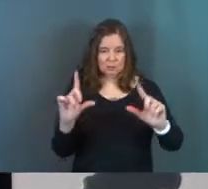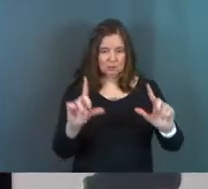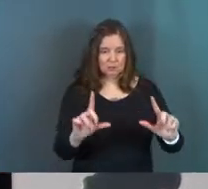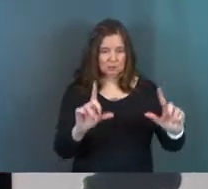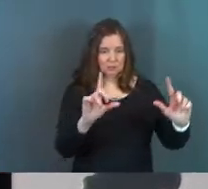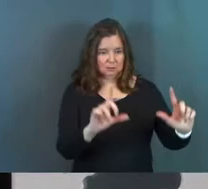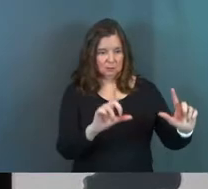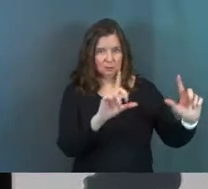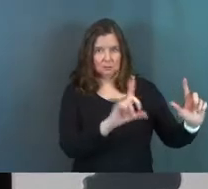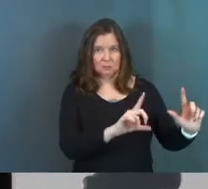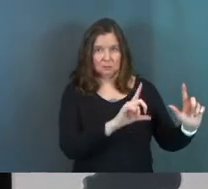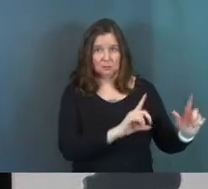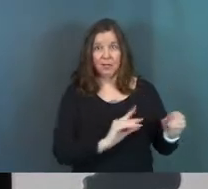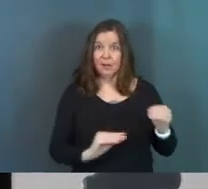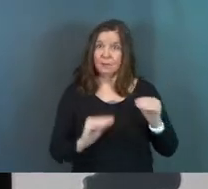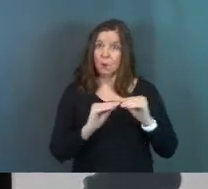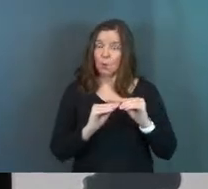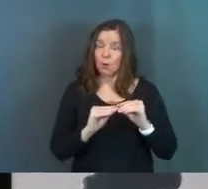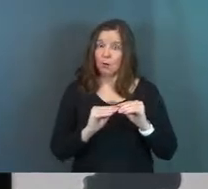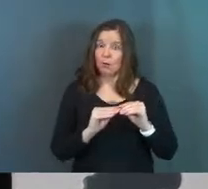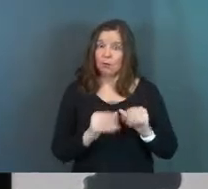scenes and more.